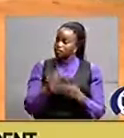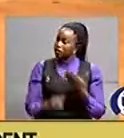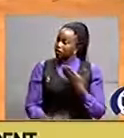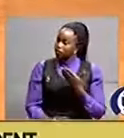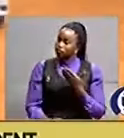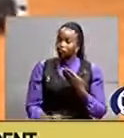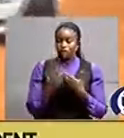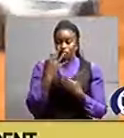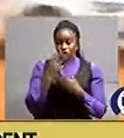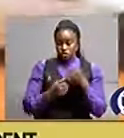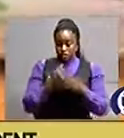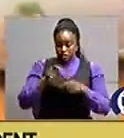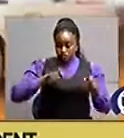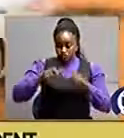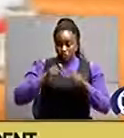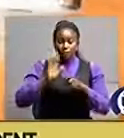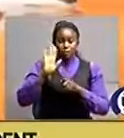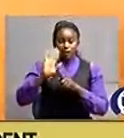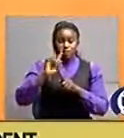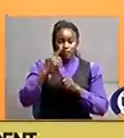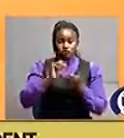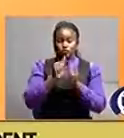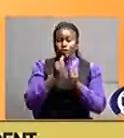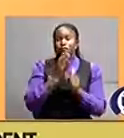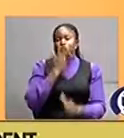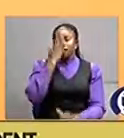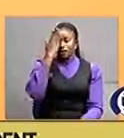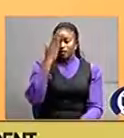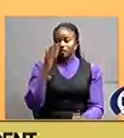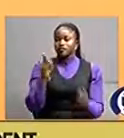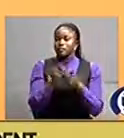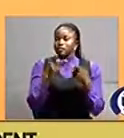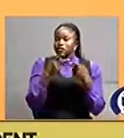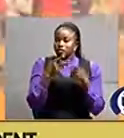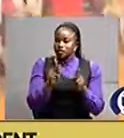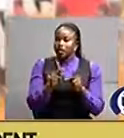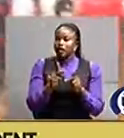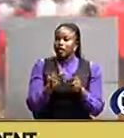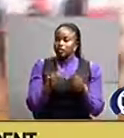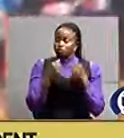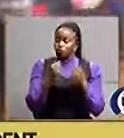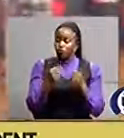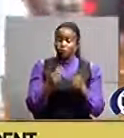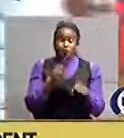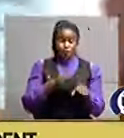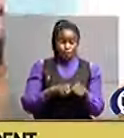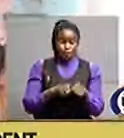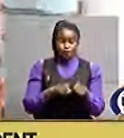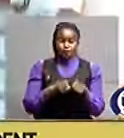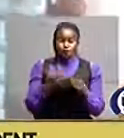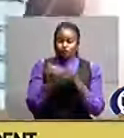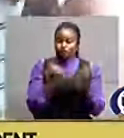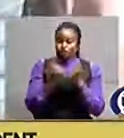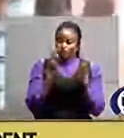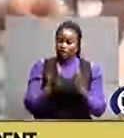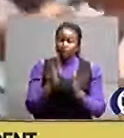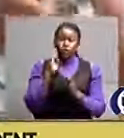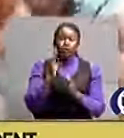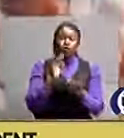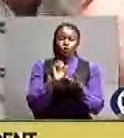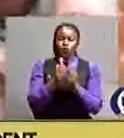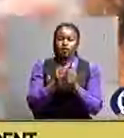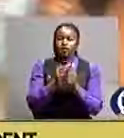last four years is organizing the mbarara which kick starts a growing season during which drivers will contest eight